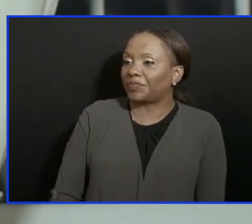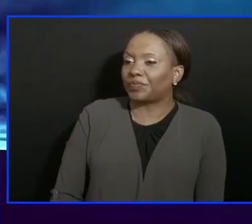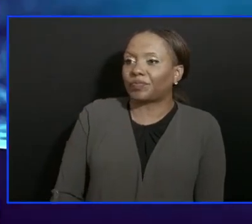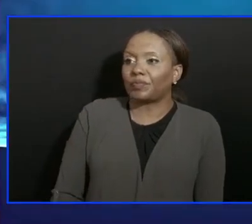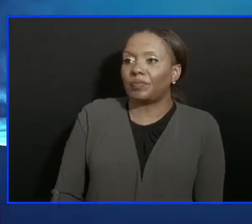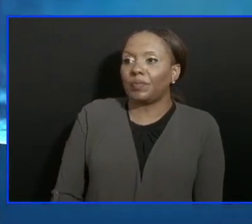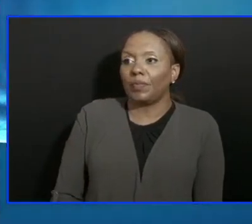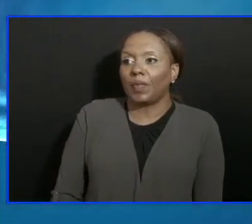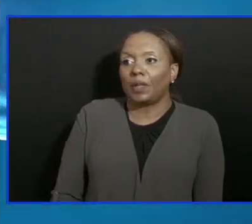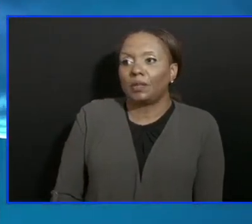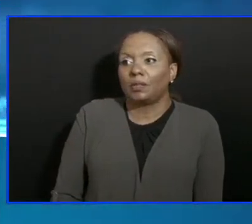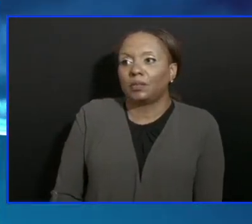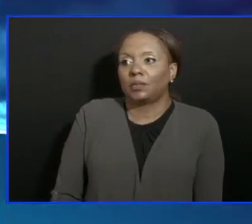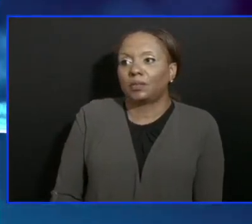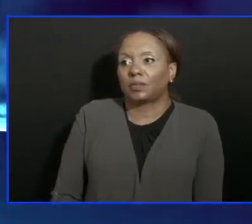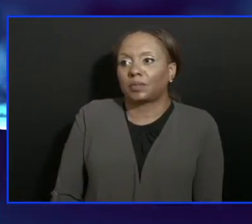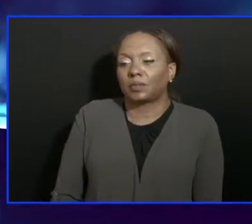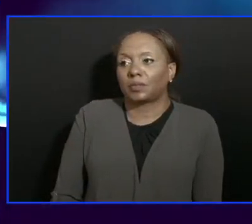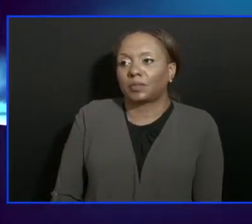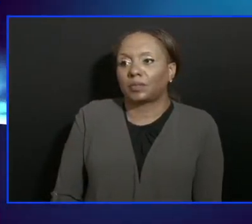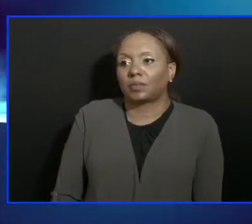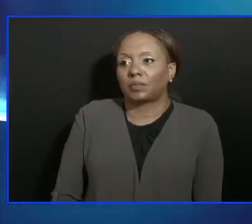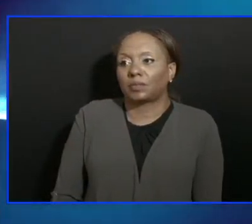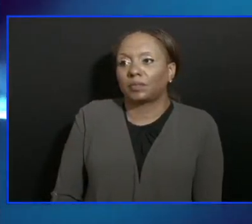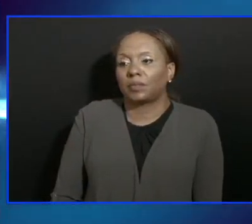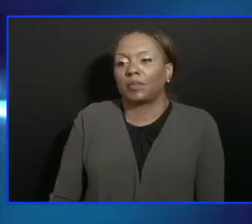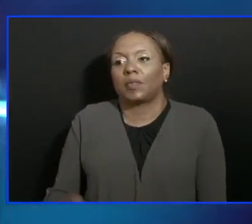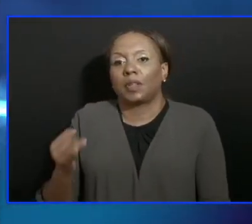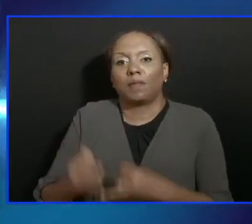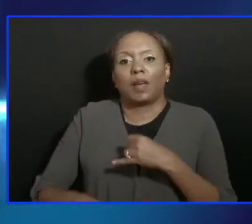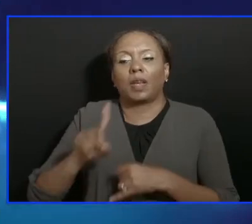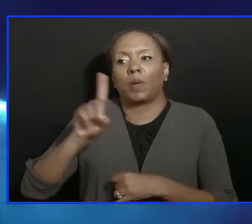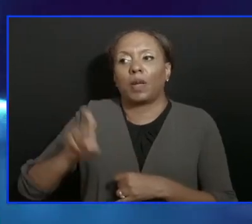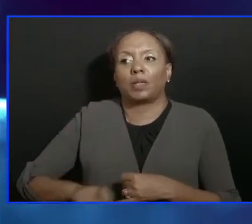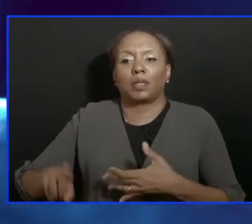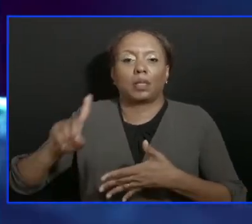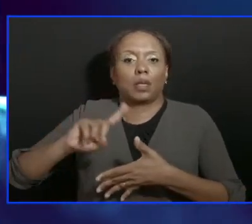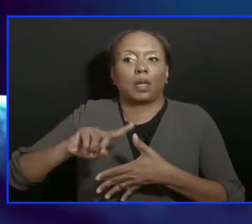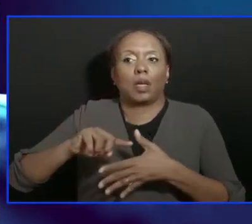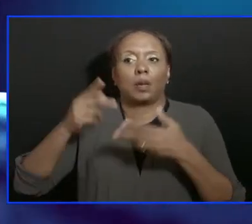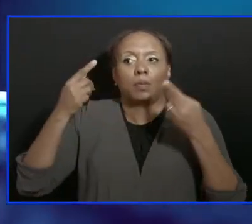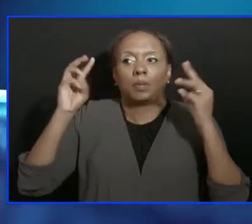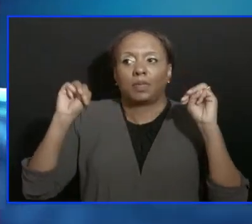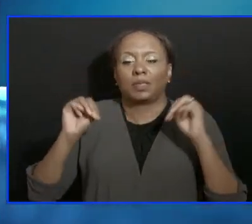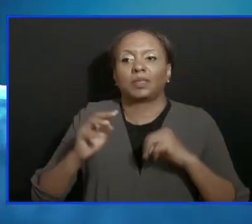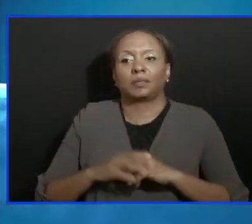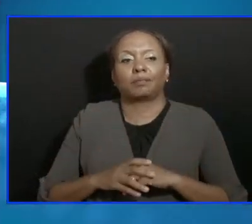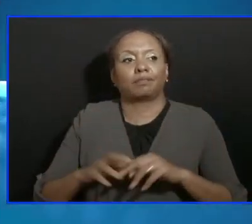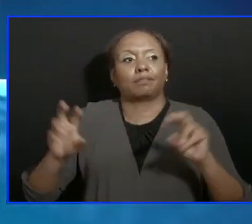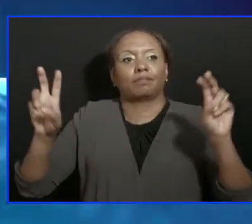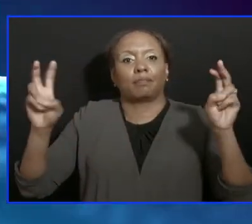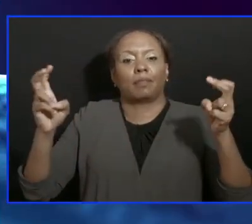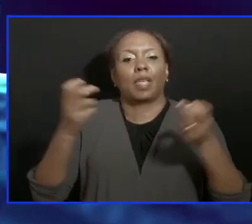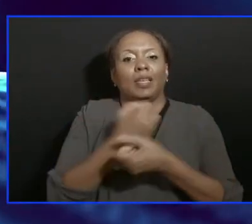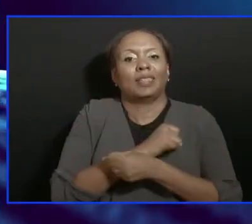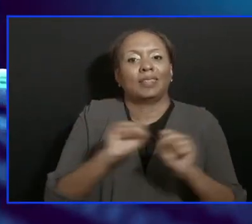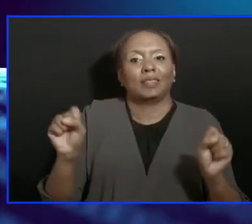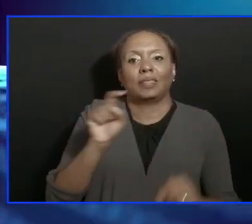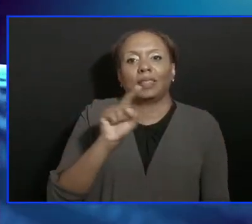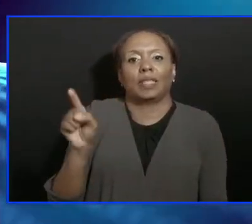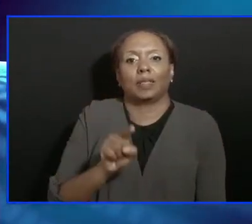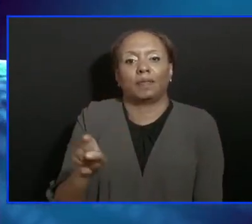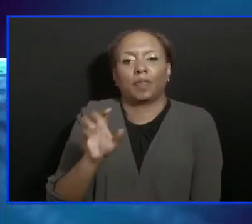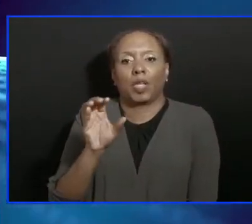Yes, final question from me. And this goes to Madam Prime Minister. The safe zones, you mentioned that the health